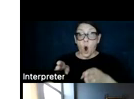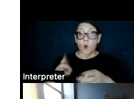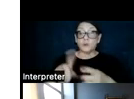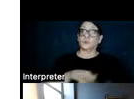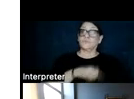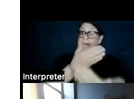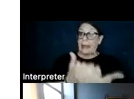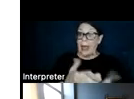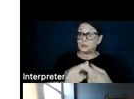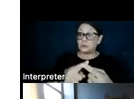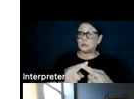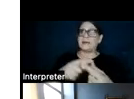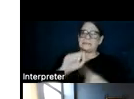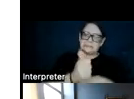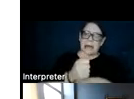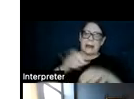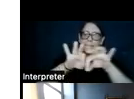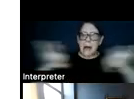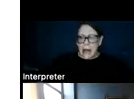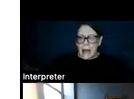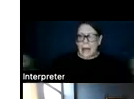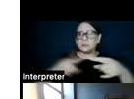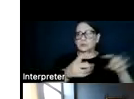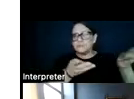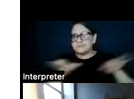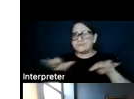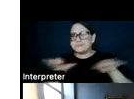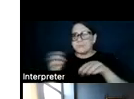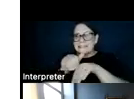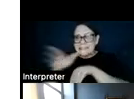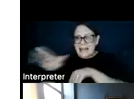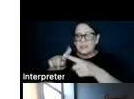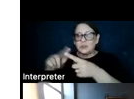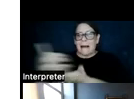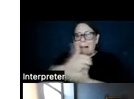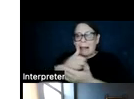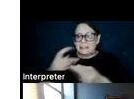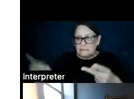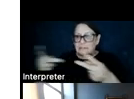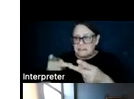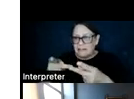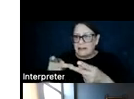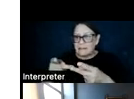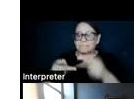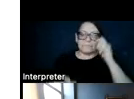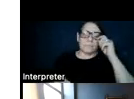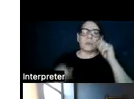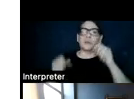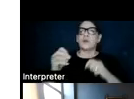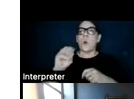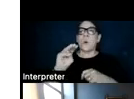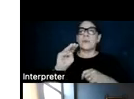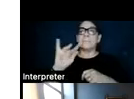access them and pipelines to direct them to a central collection facility. So the mining extraction